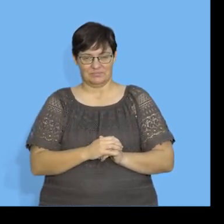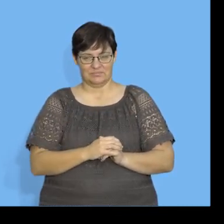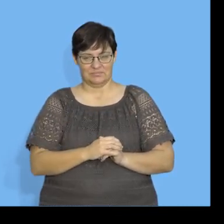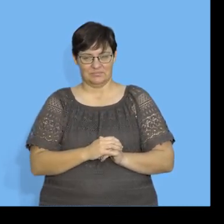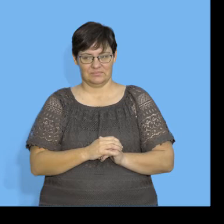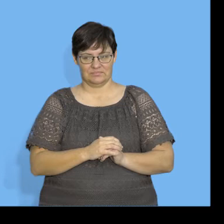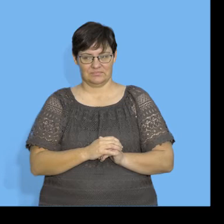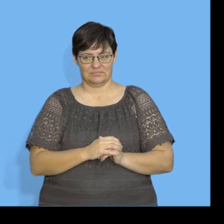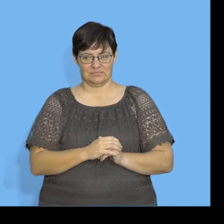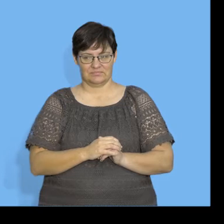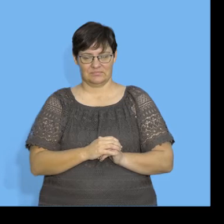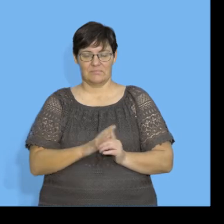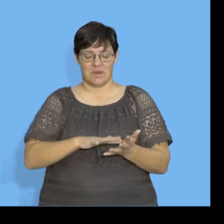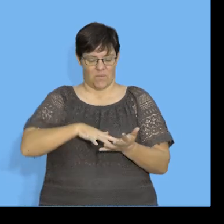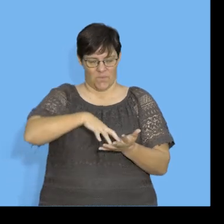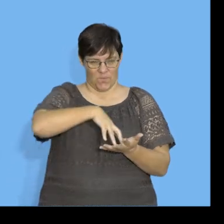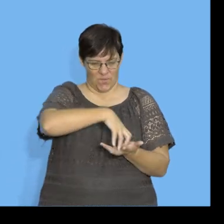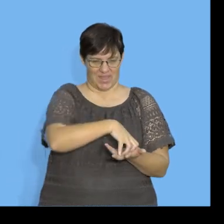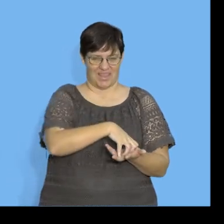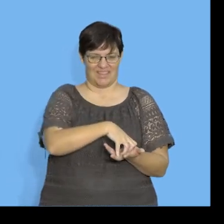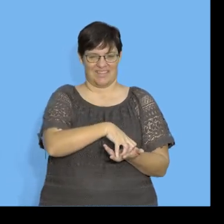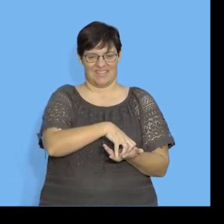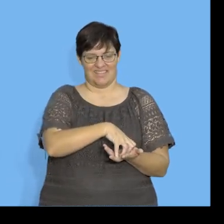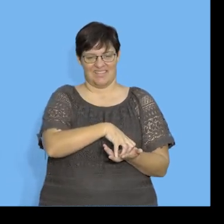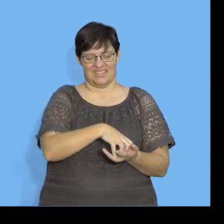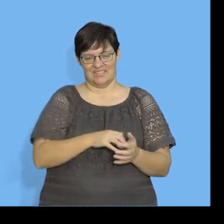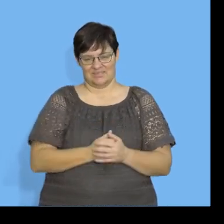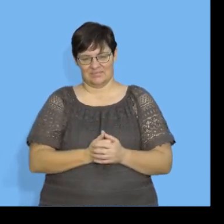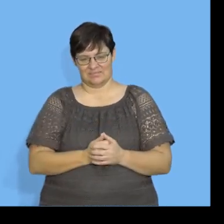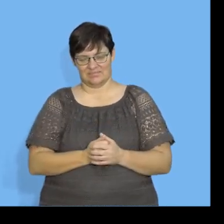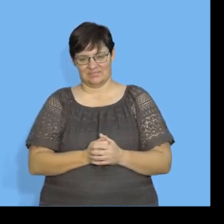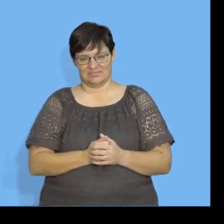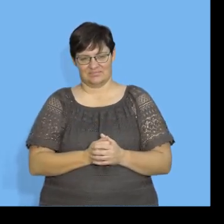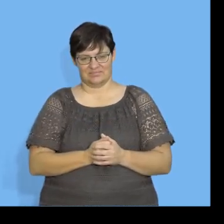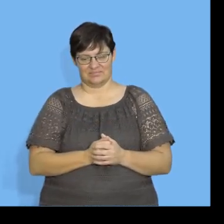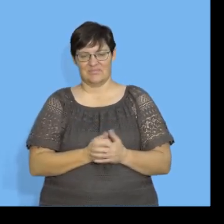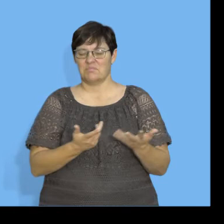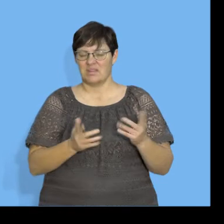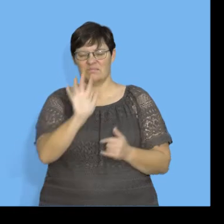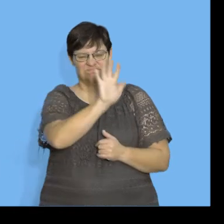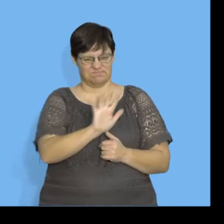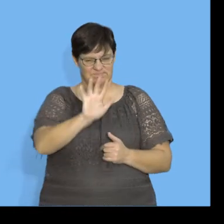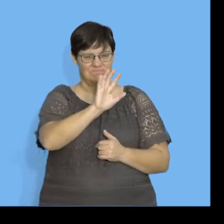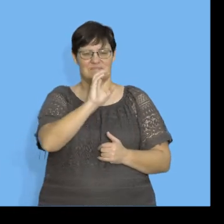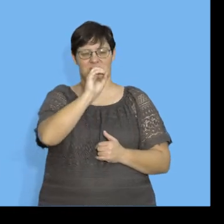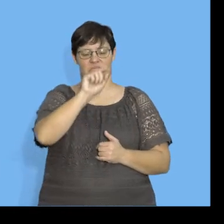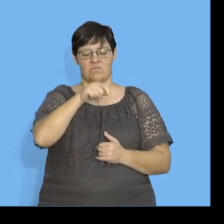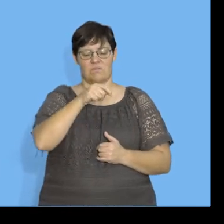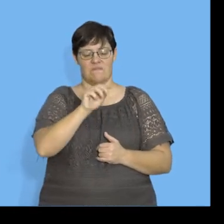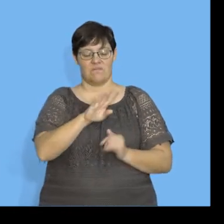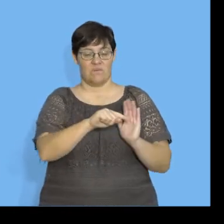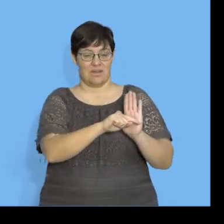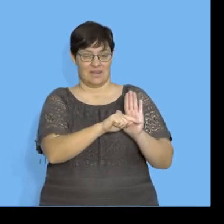It's negative weak correlation, and the correlation coefficient is approximately